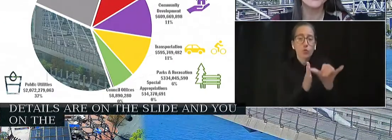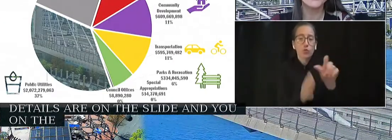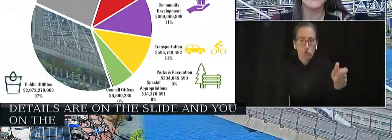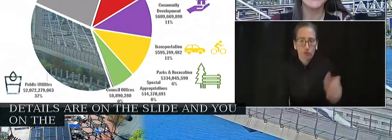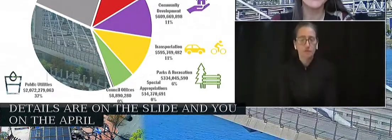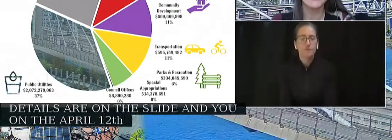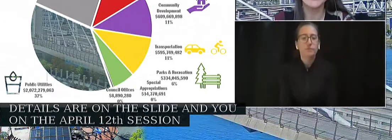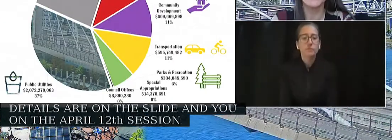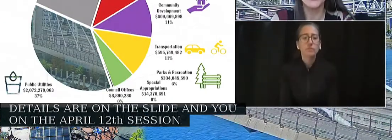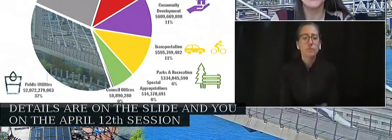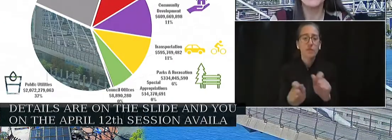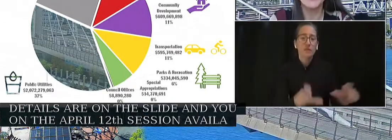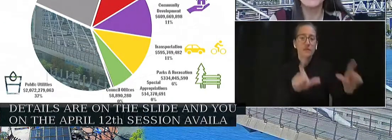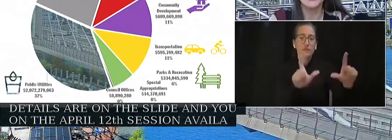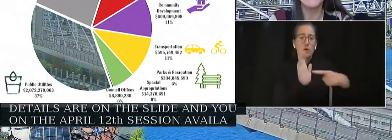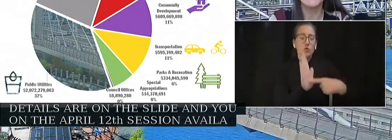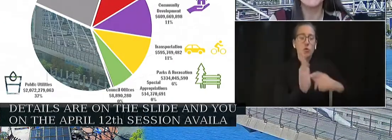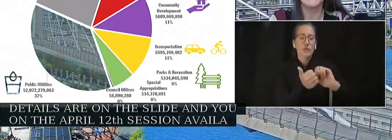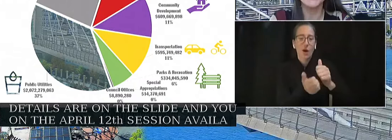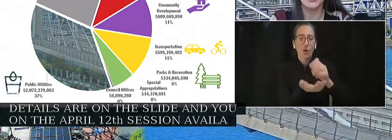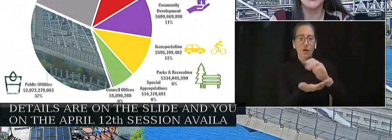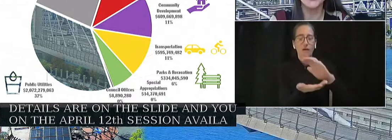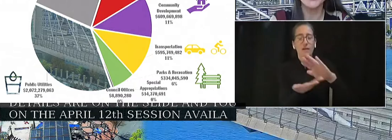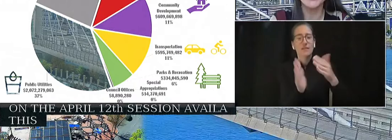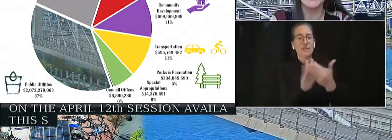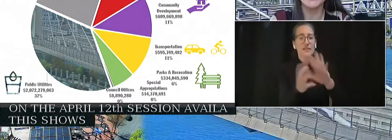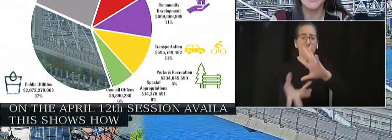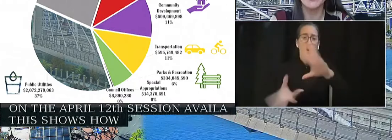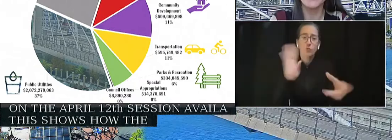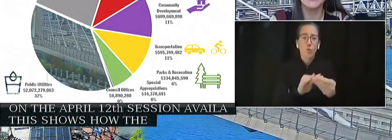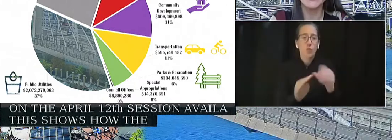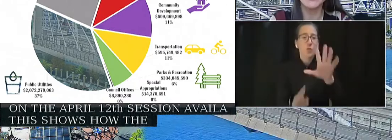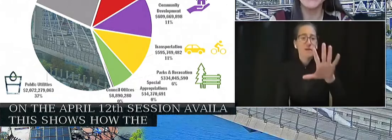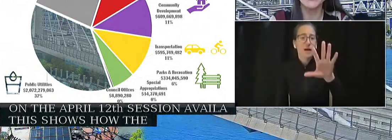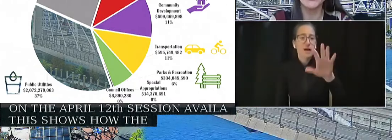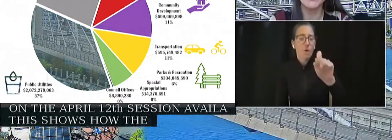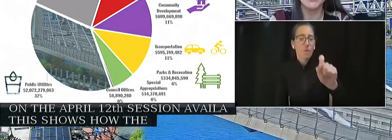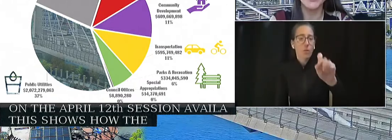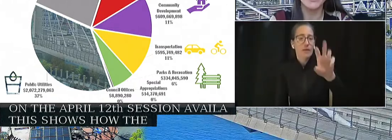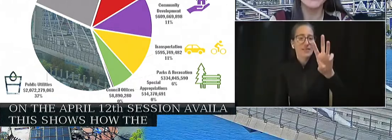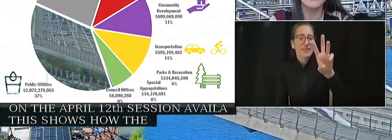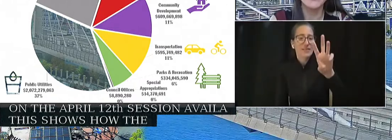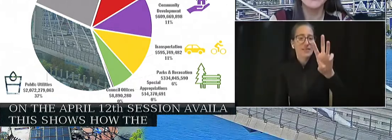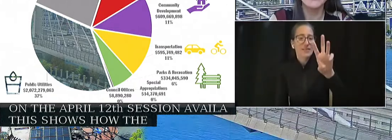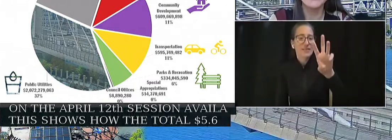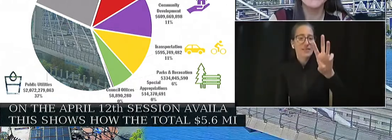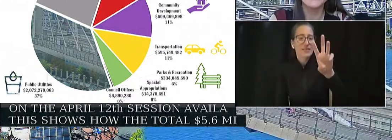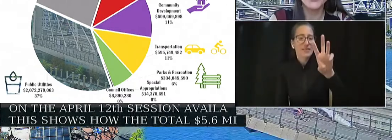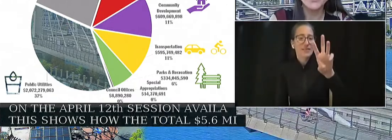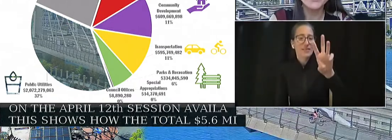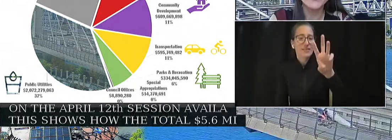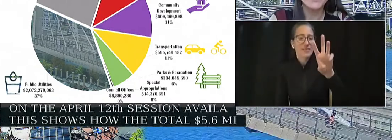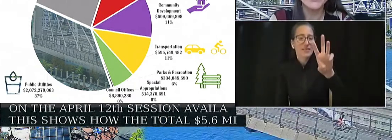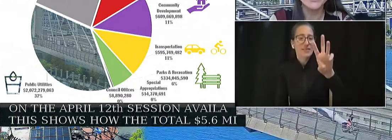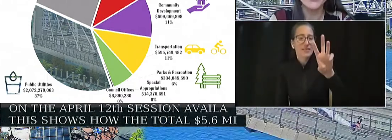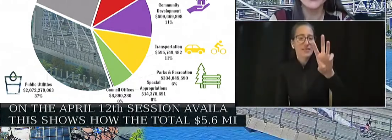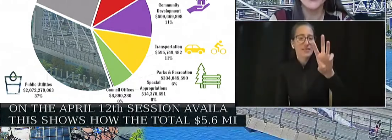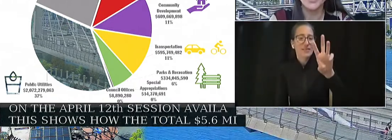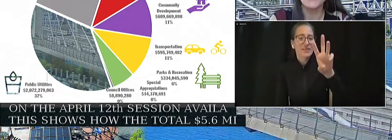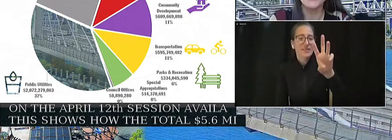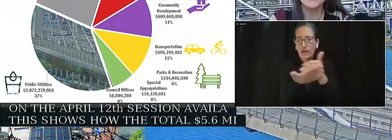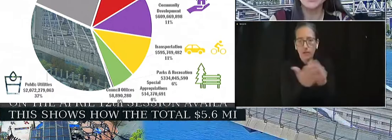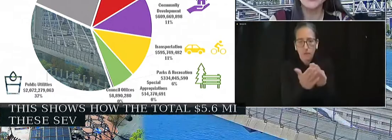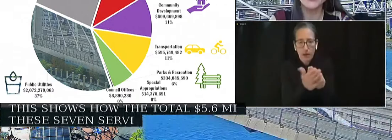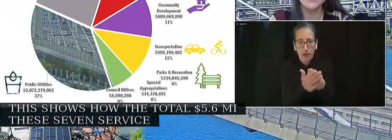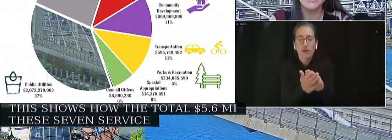This chart shows how the city's total $5.6 billion budget is divided amongst these seven service areas. These total budget figures